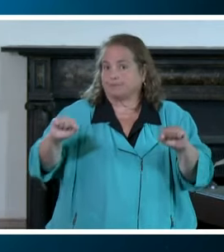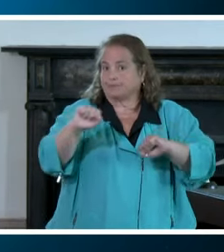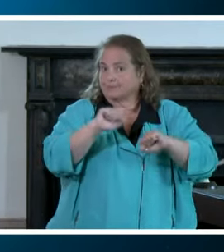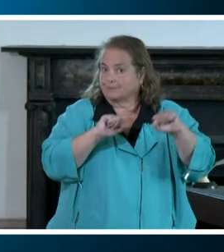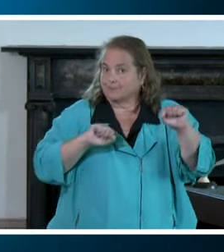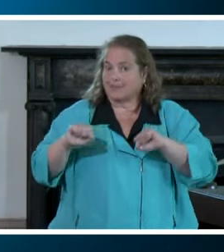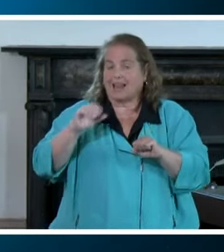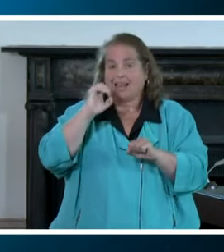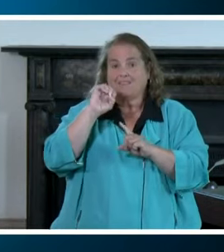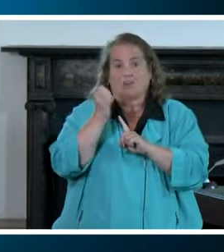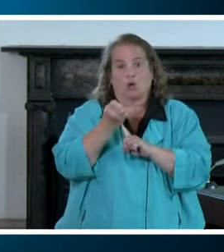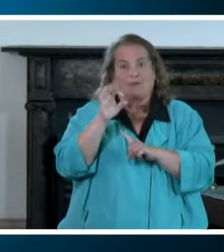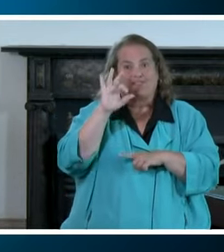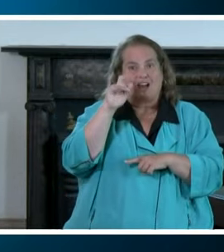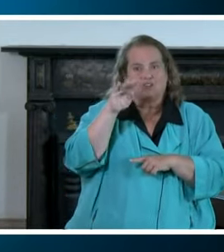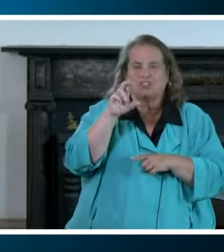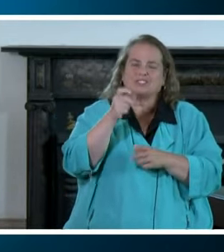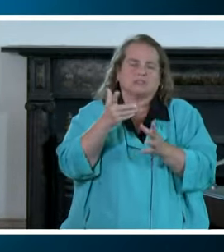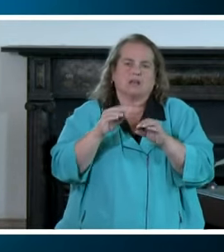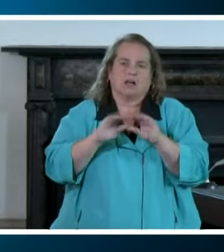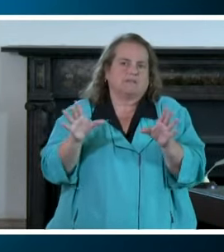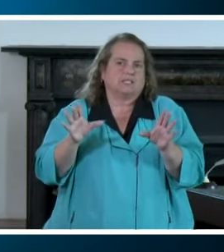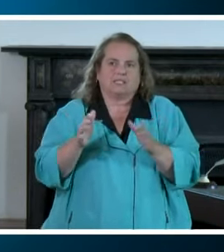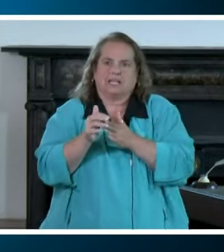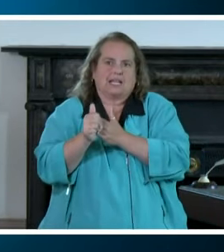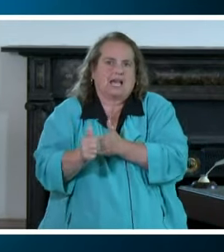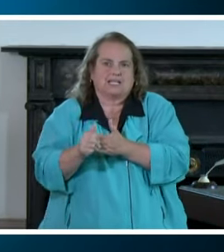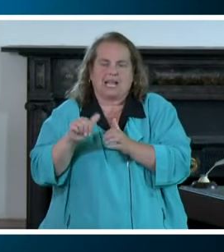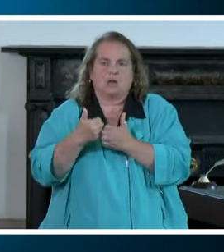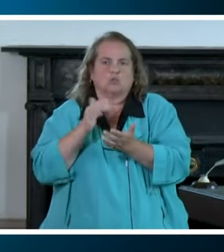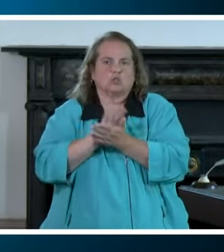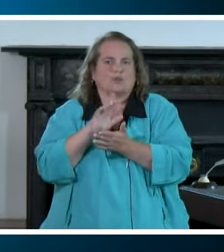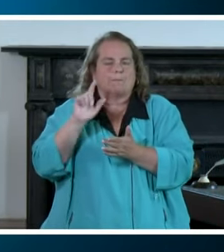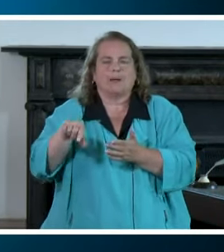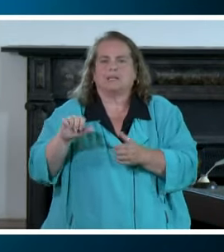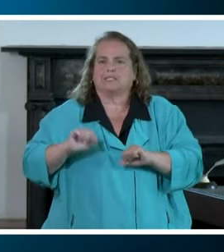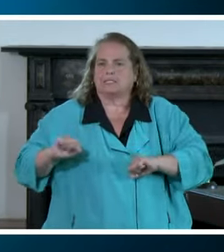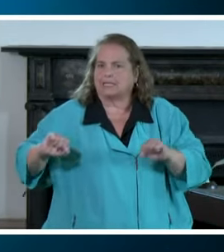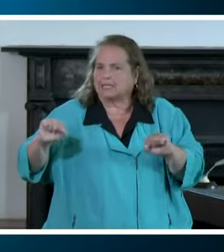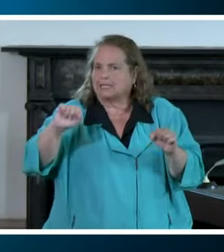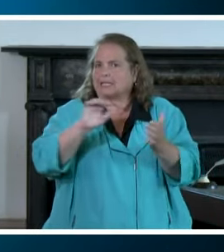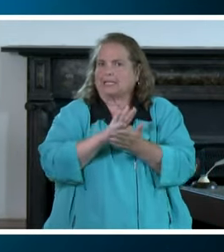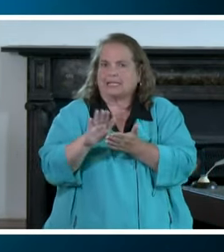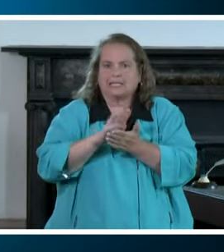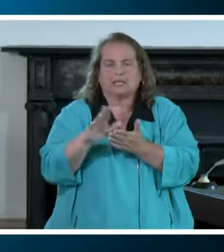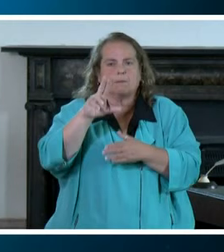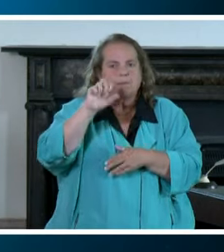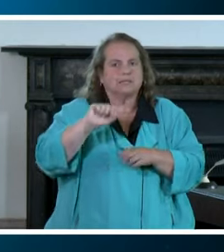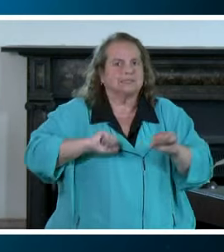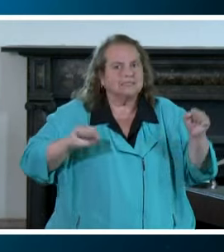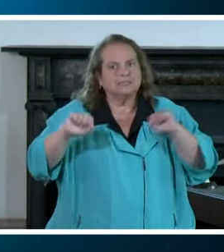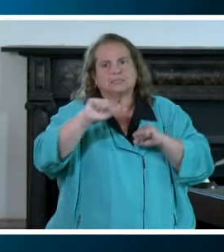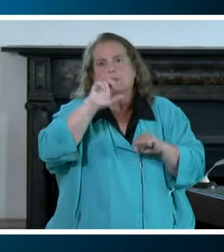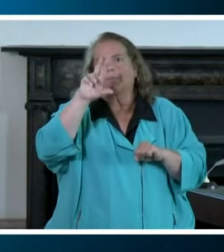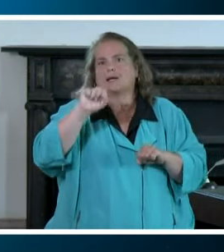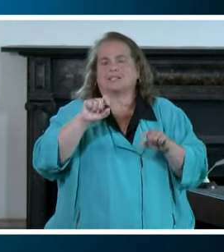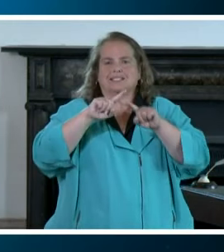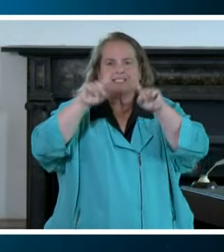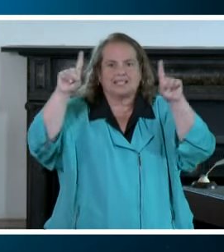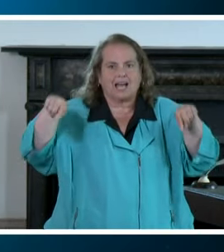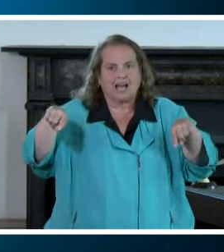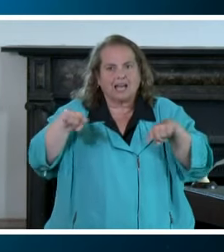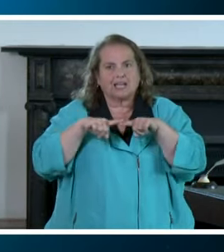those are self-explanatory guidance on how school districts need to clean the schools clean buses signage